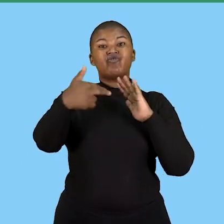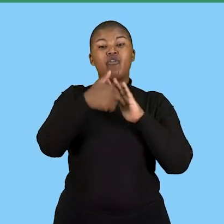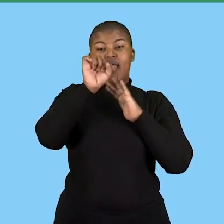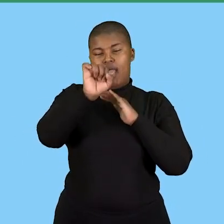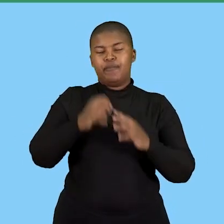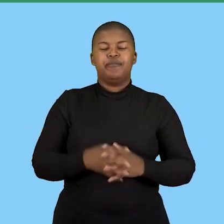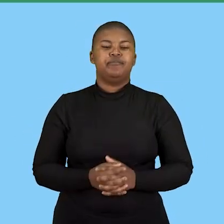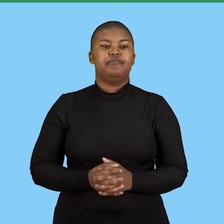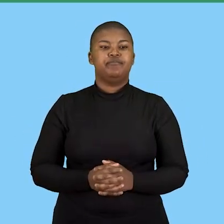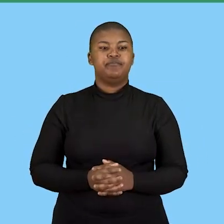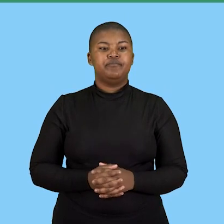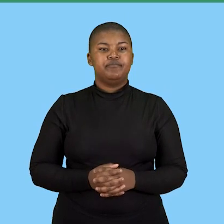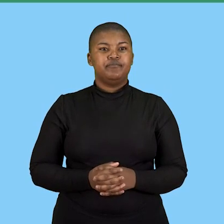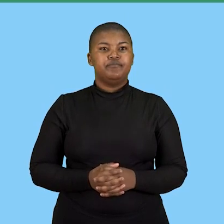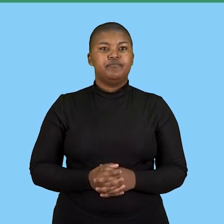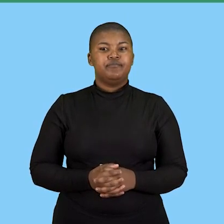their role what is their role